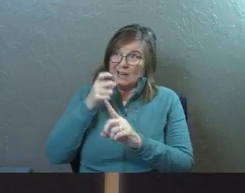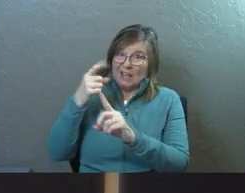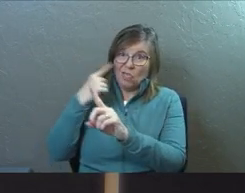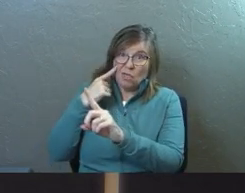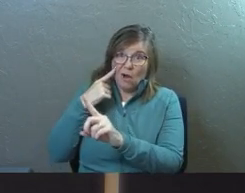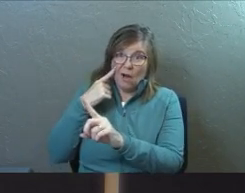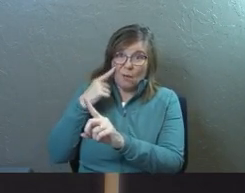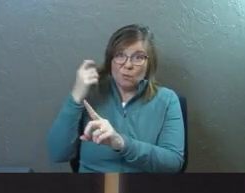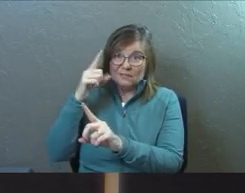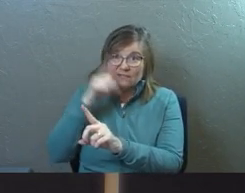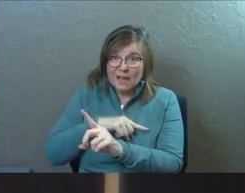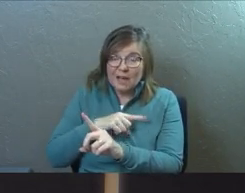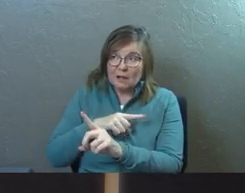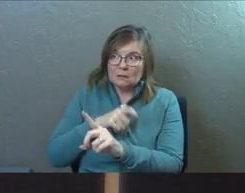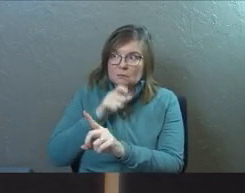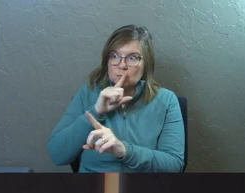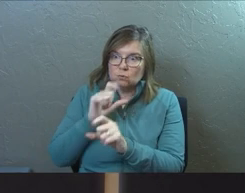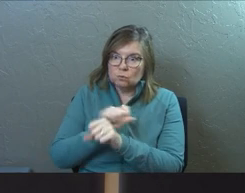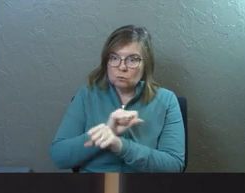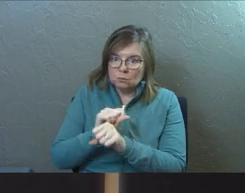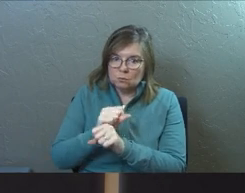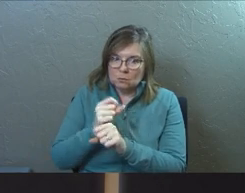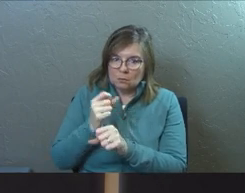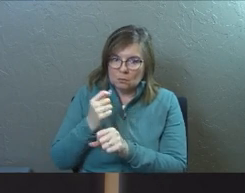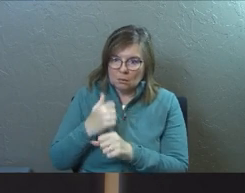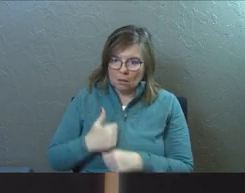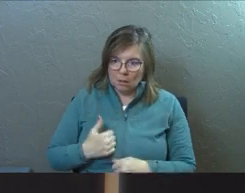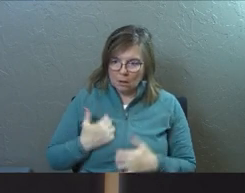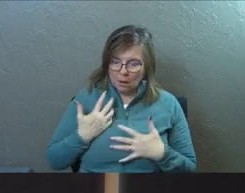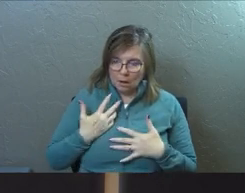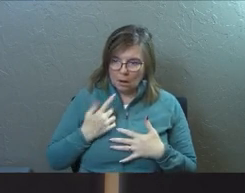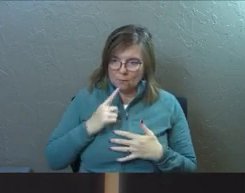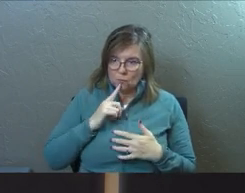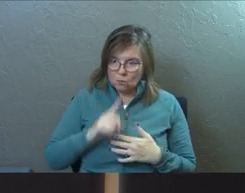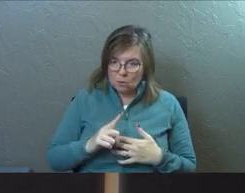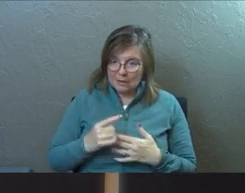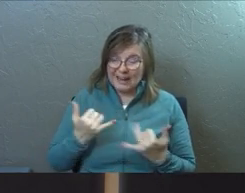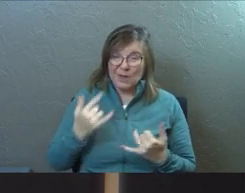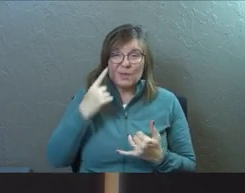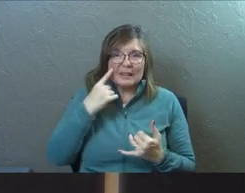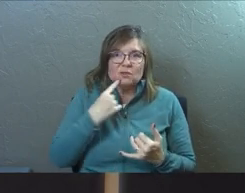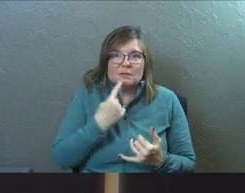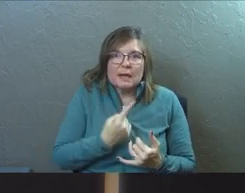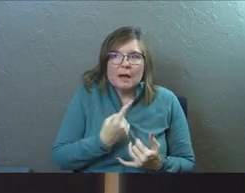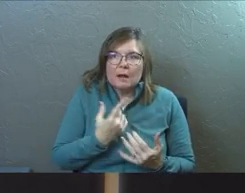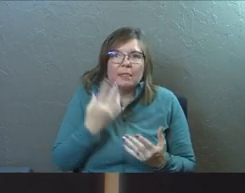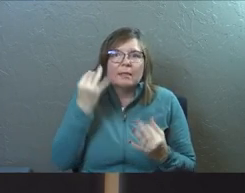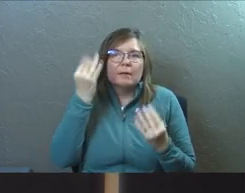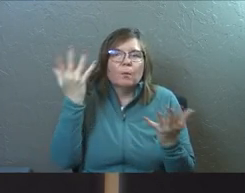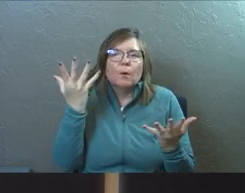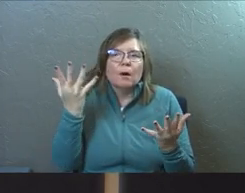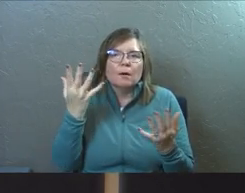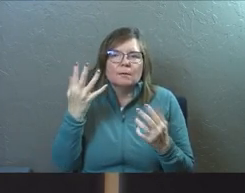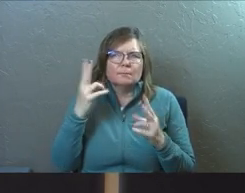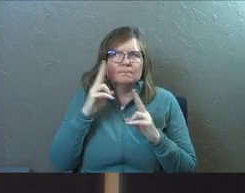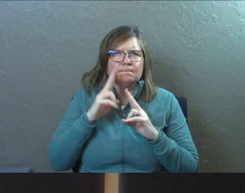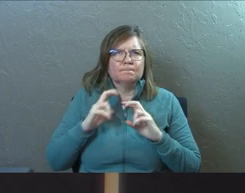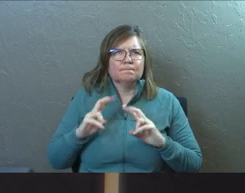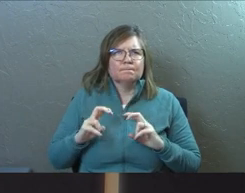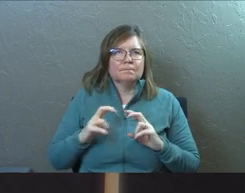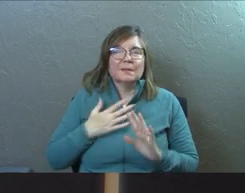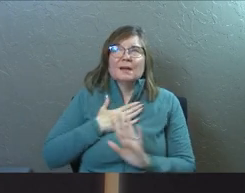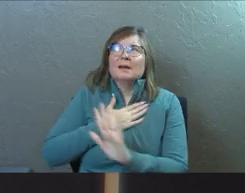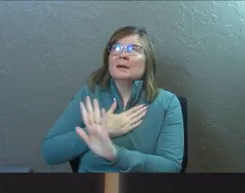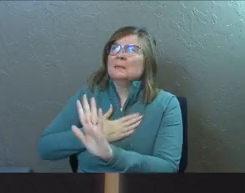he thought was a fraud. The one he thought was dead. And what do you think he's saying to him? Just ask yourself, please